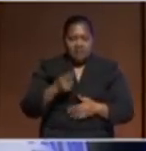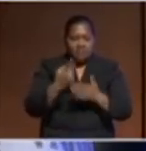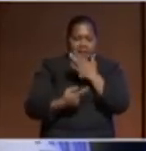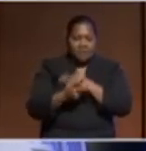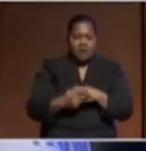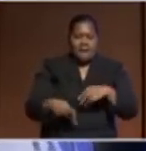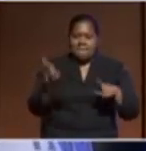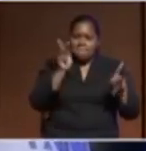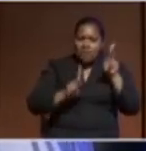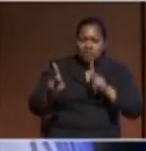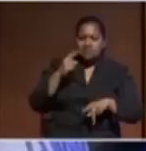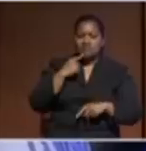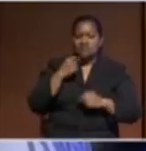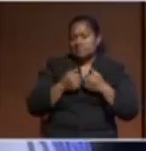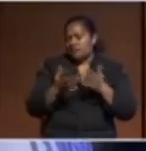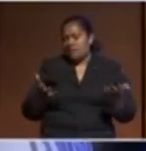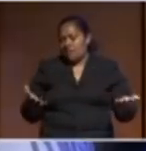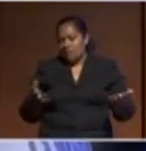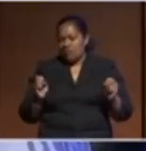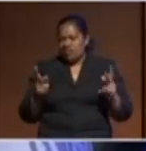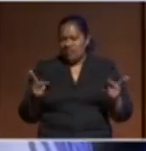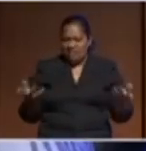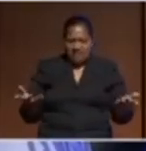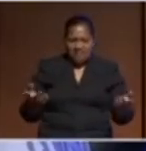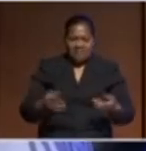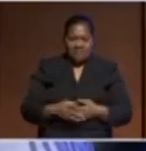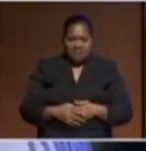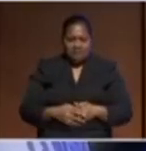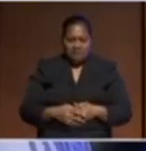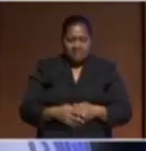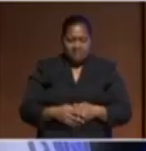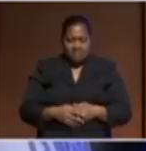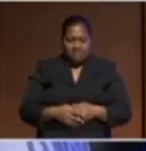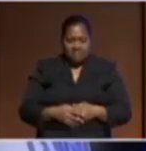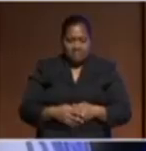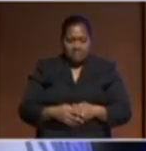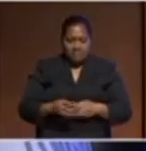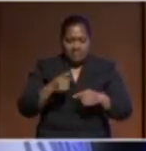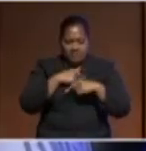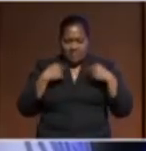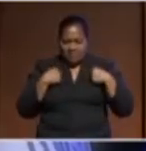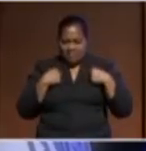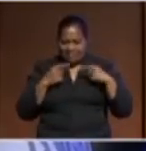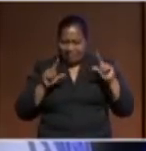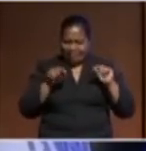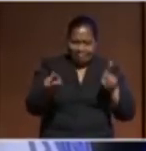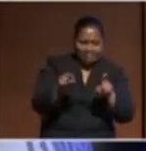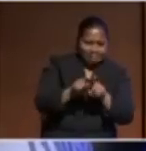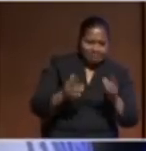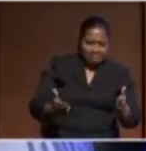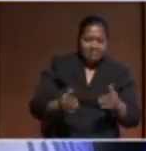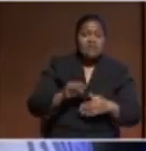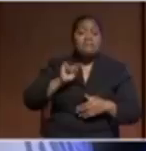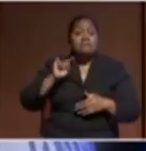okay well you know if they're going to do we might as well do it as well but we'd